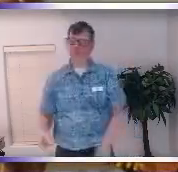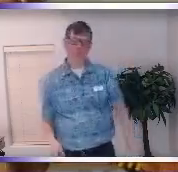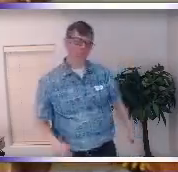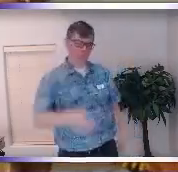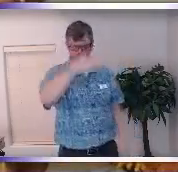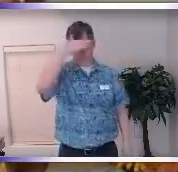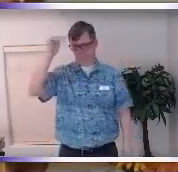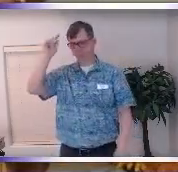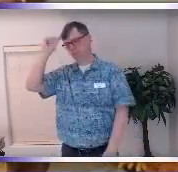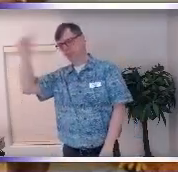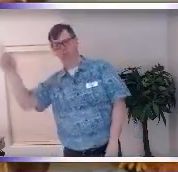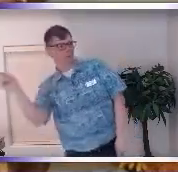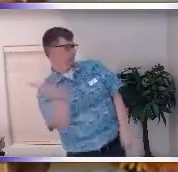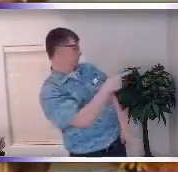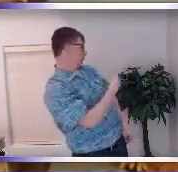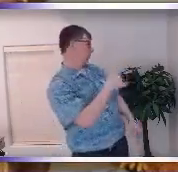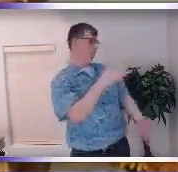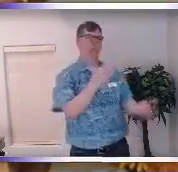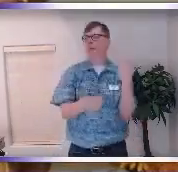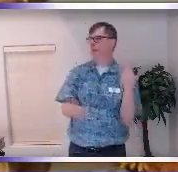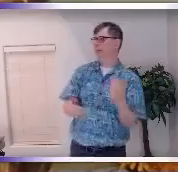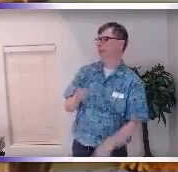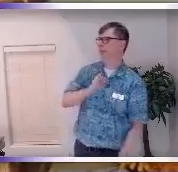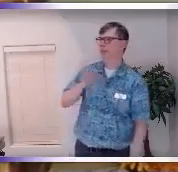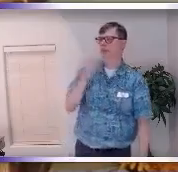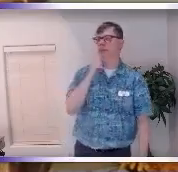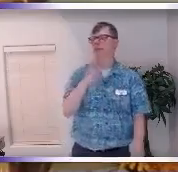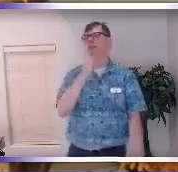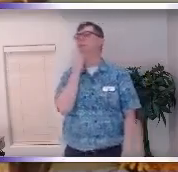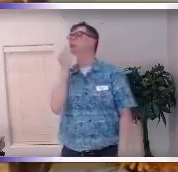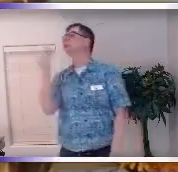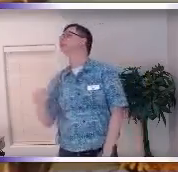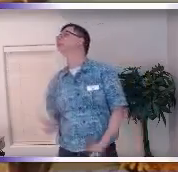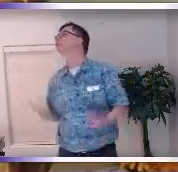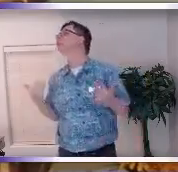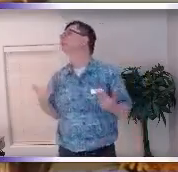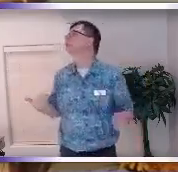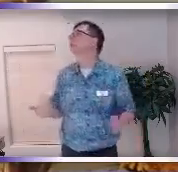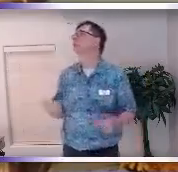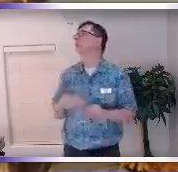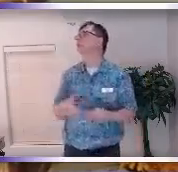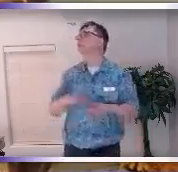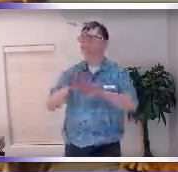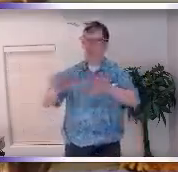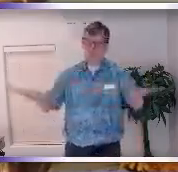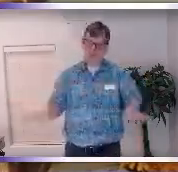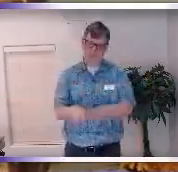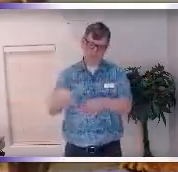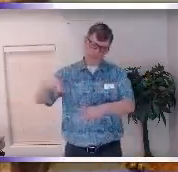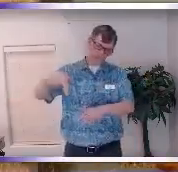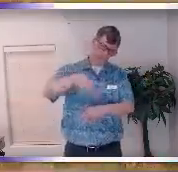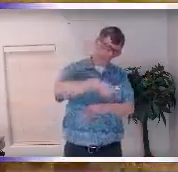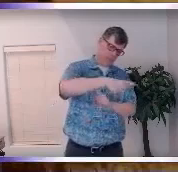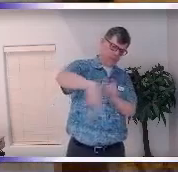before they happen right so at my old center I really wanted us to have new carpet and I would walk into that center